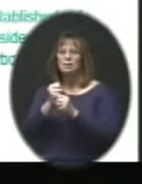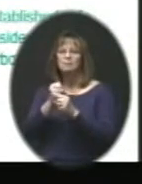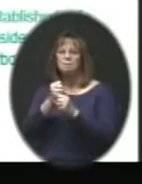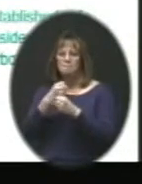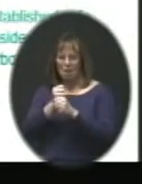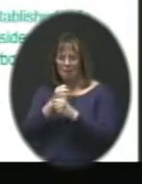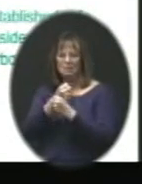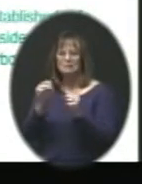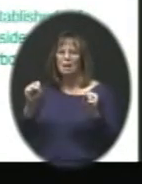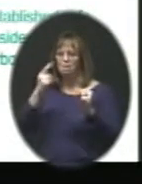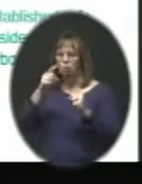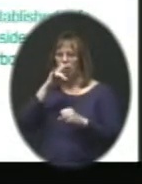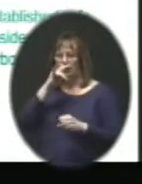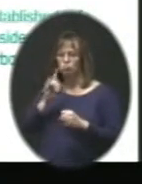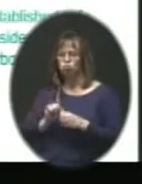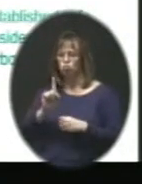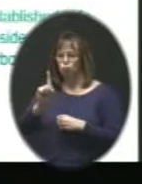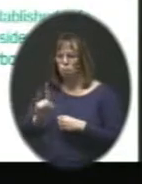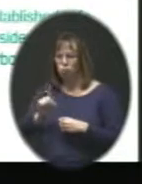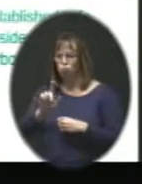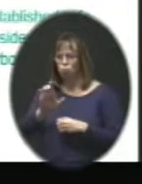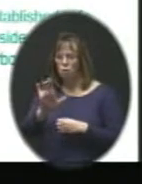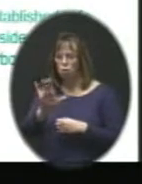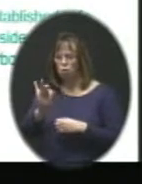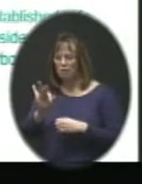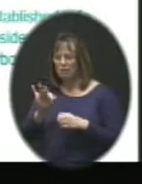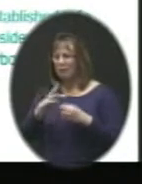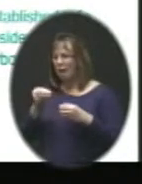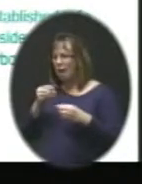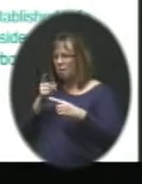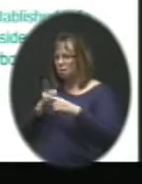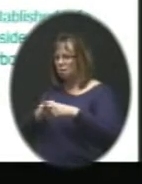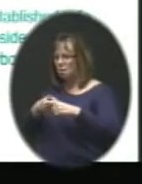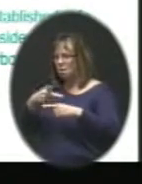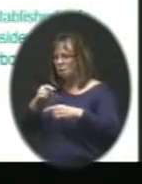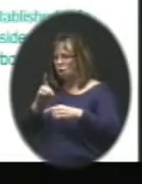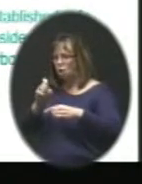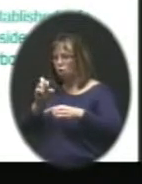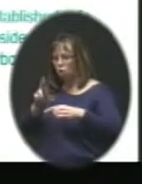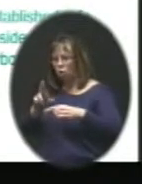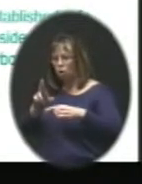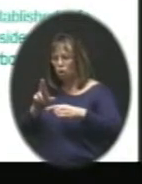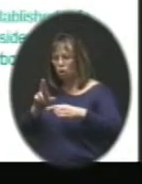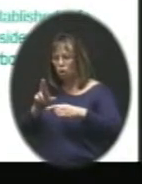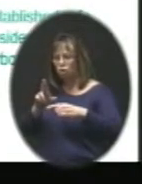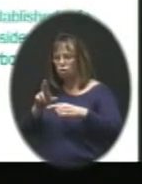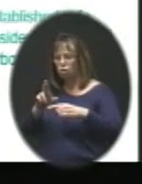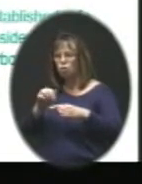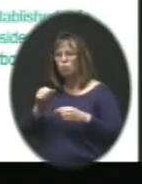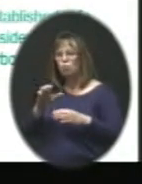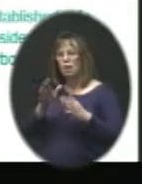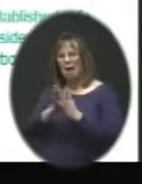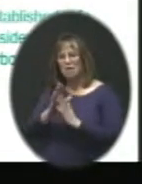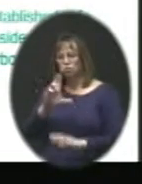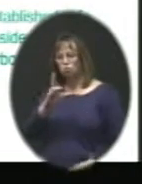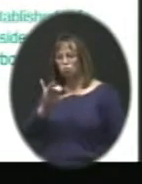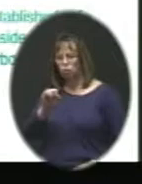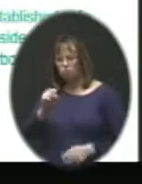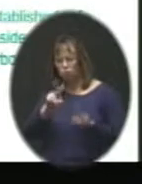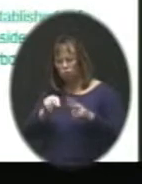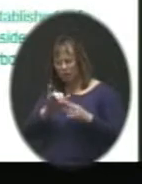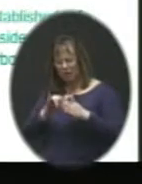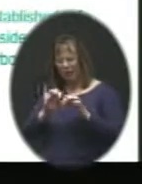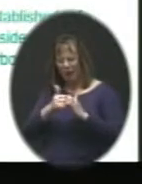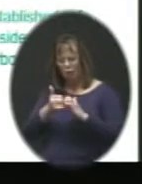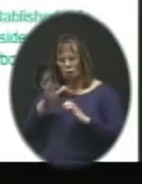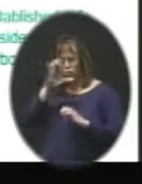to cross both 119th and Parker Lone Elm. We asked Chris to take a peek at this and how unusual this is.